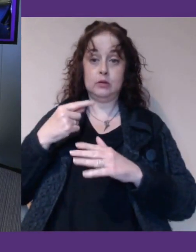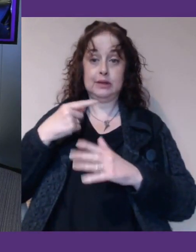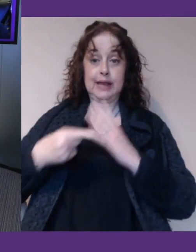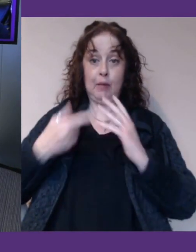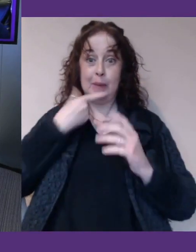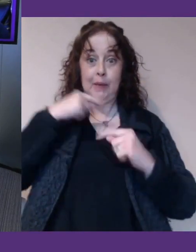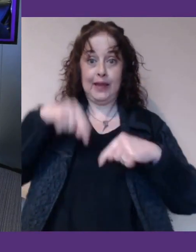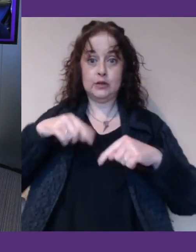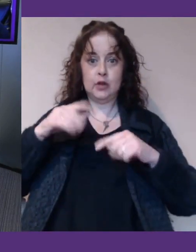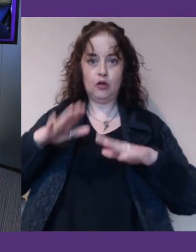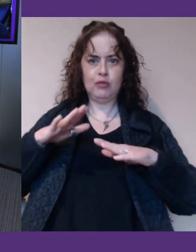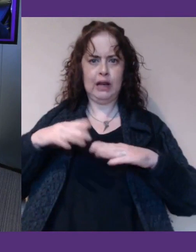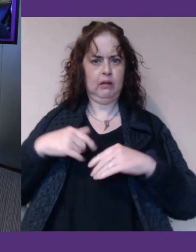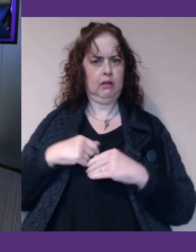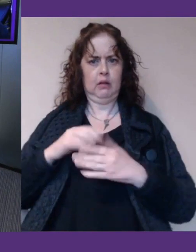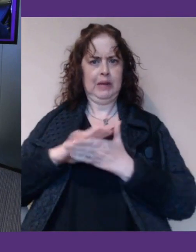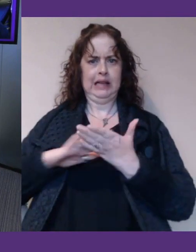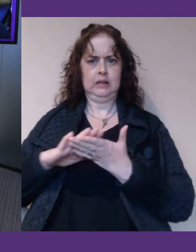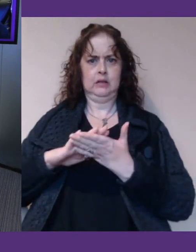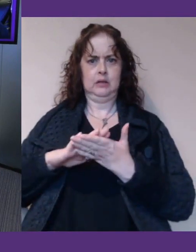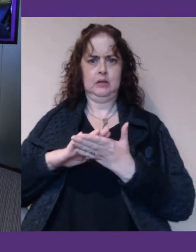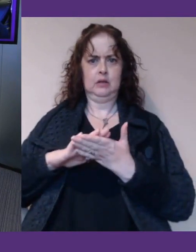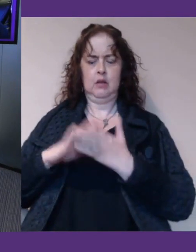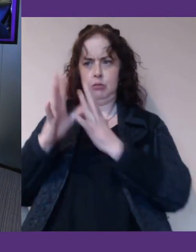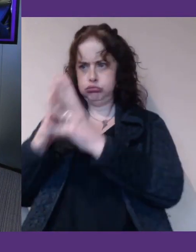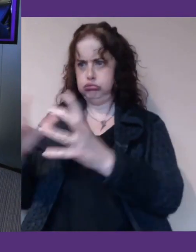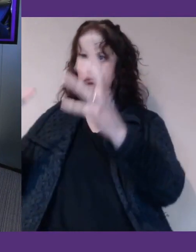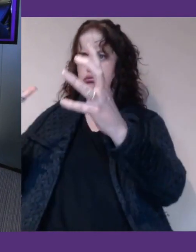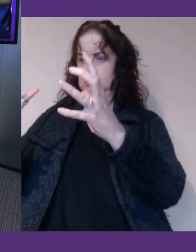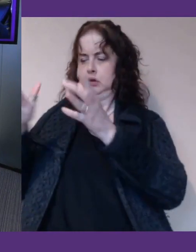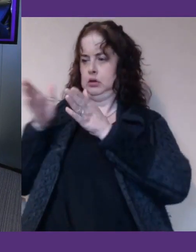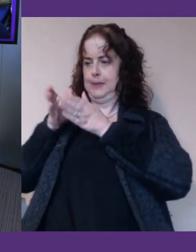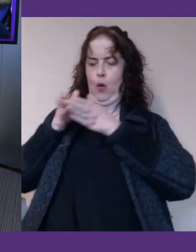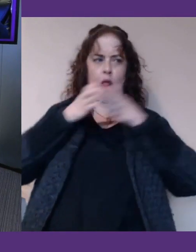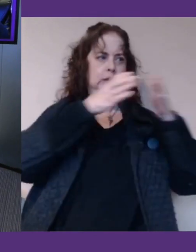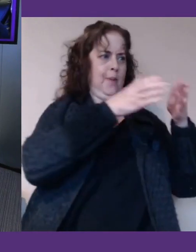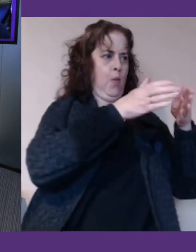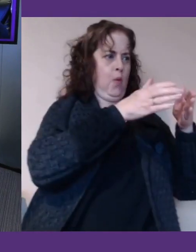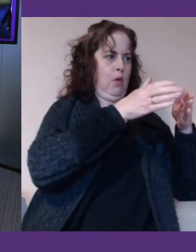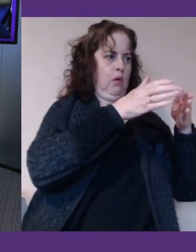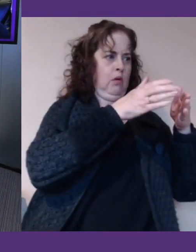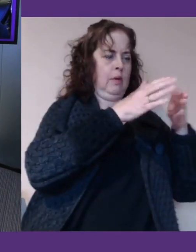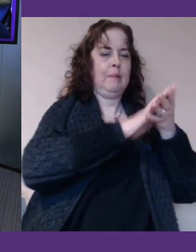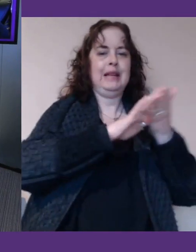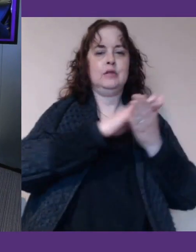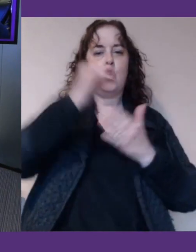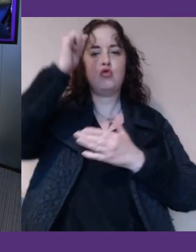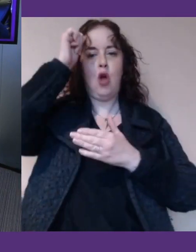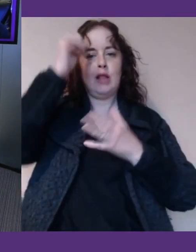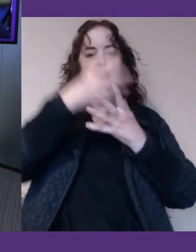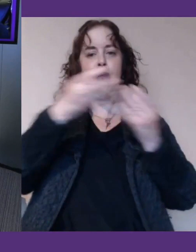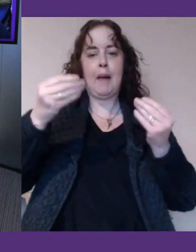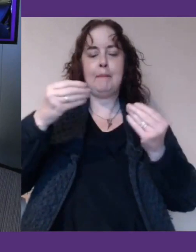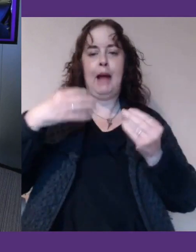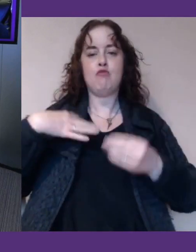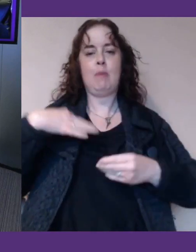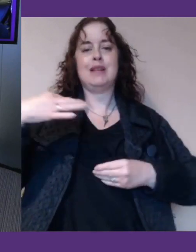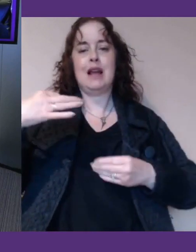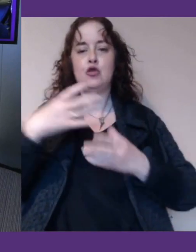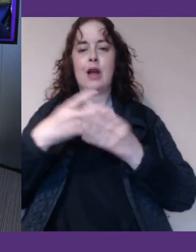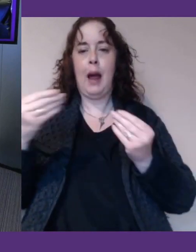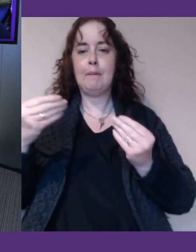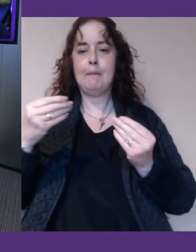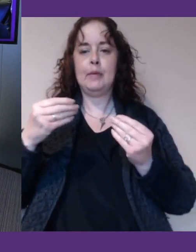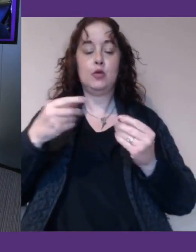underrepresentation. And what happens with that is there's a knowledge gap and there's a representation gap, which means information isn't necessarily trickling